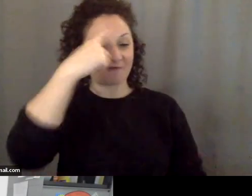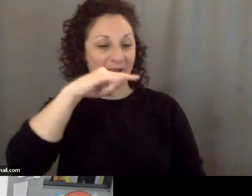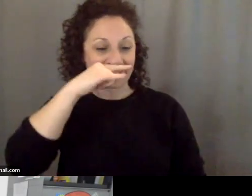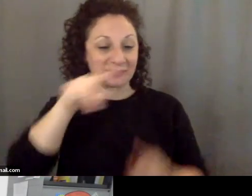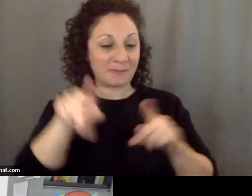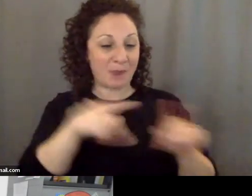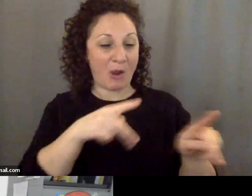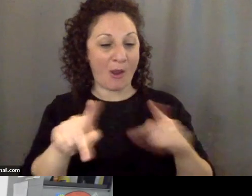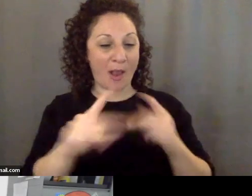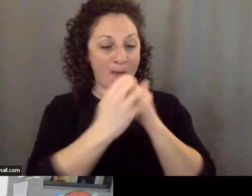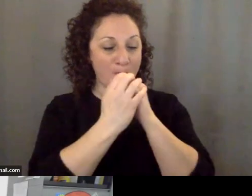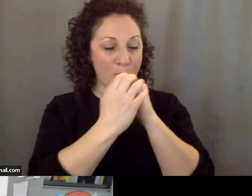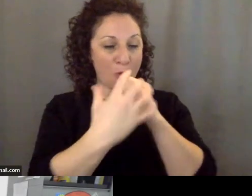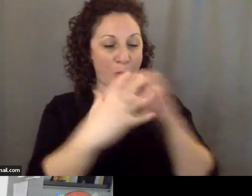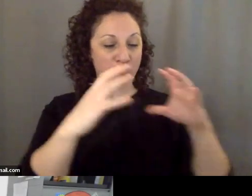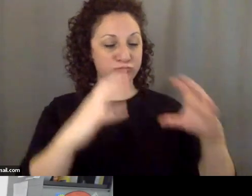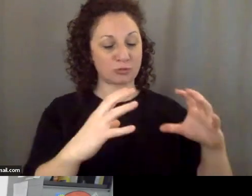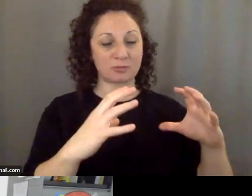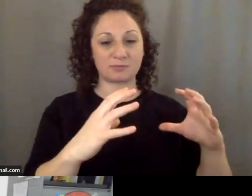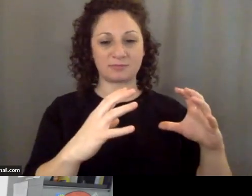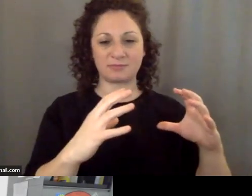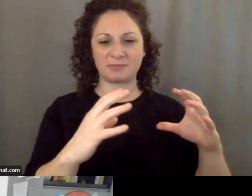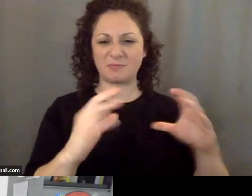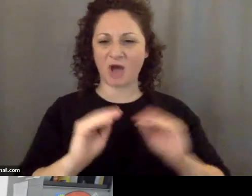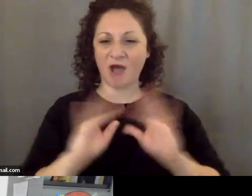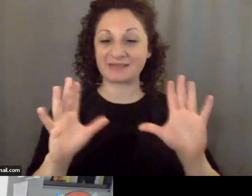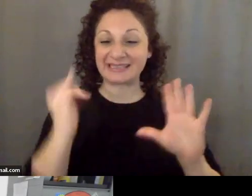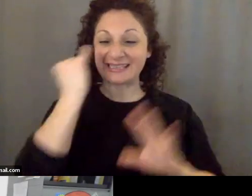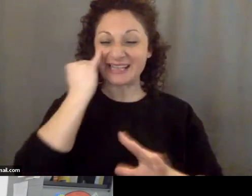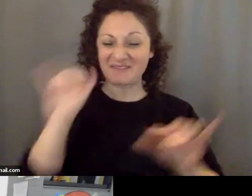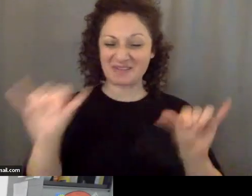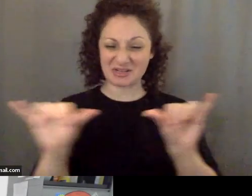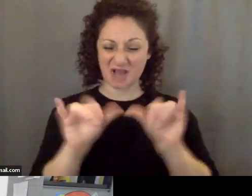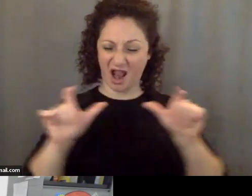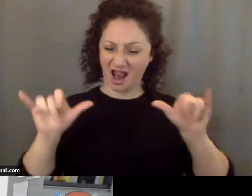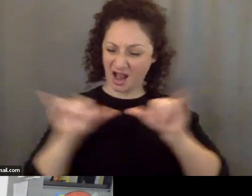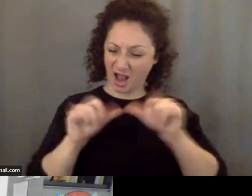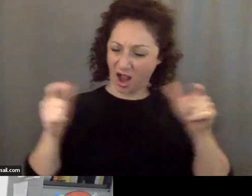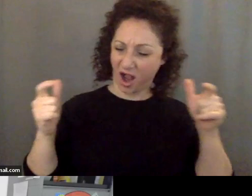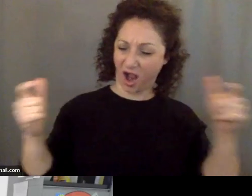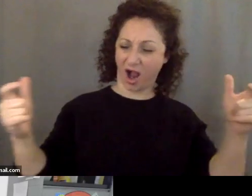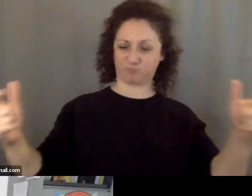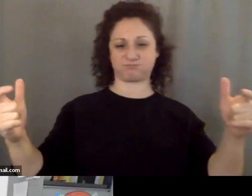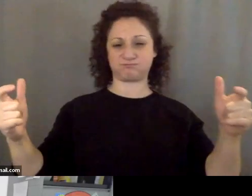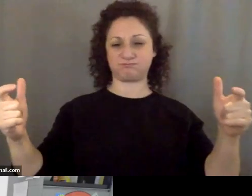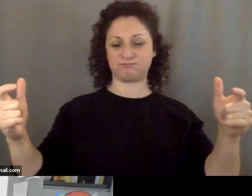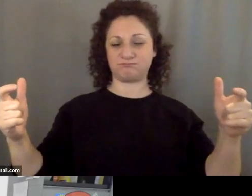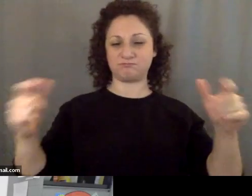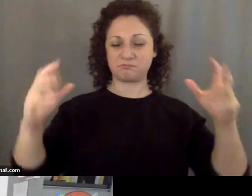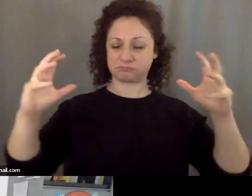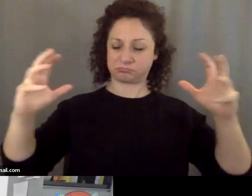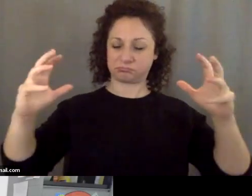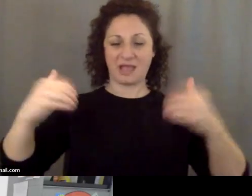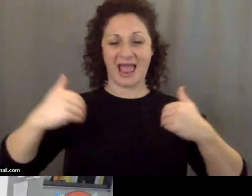obviously, if it's the size of three school buses and it contains sensitive equipment on it, it's more